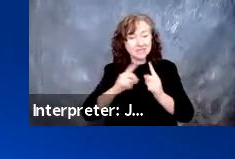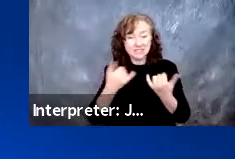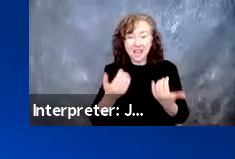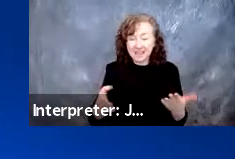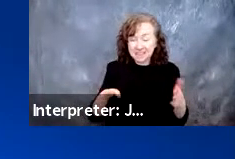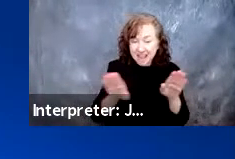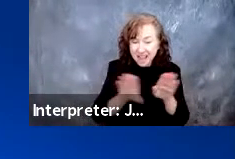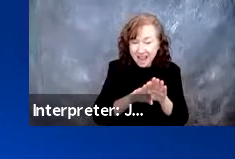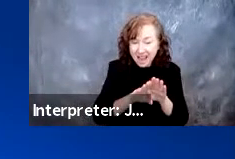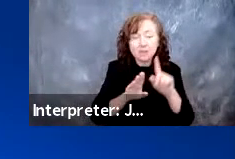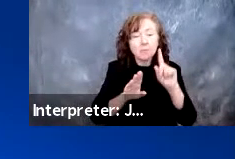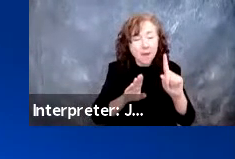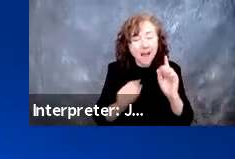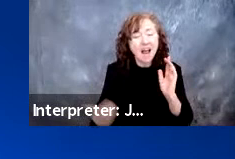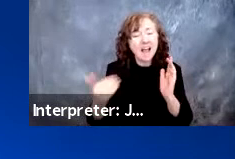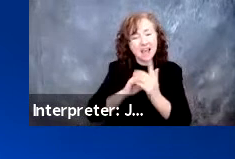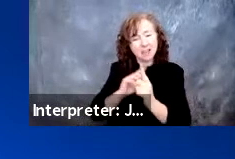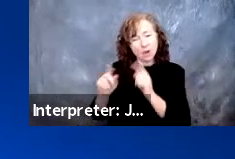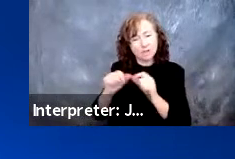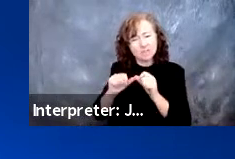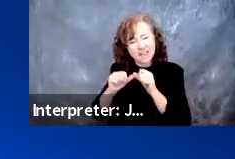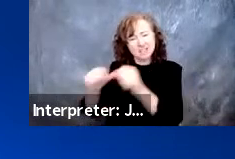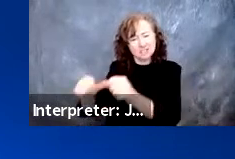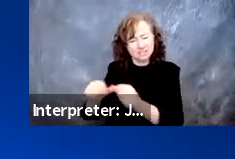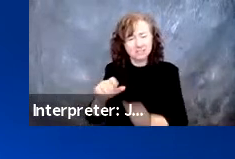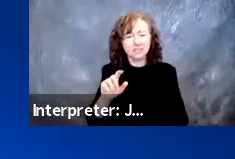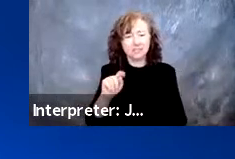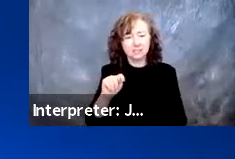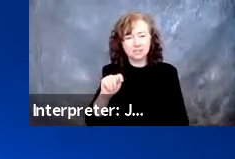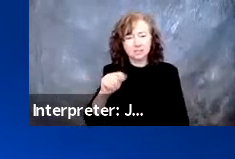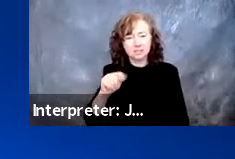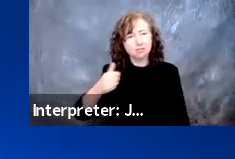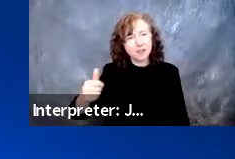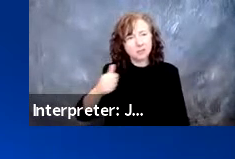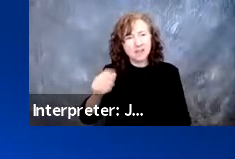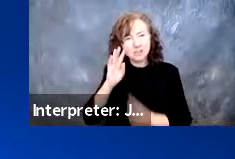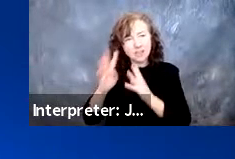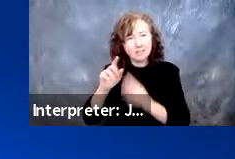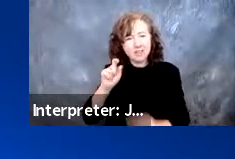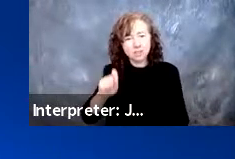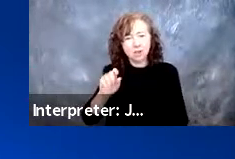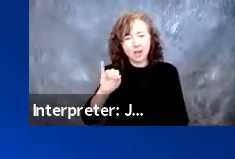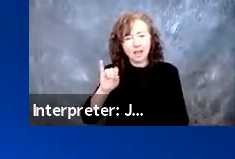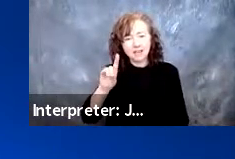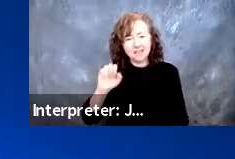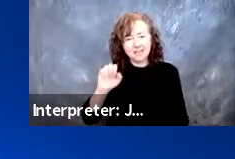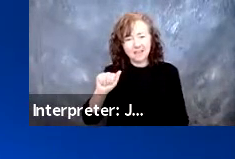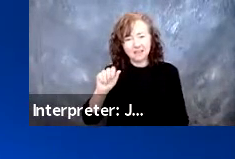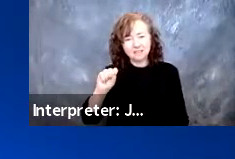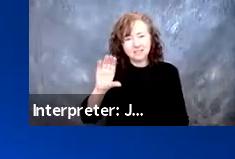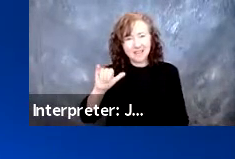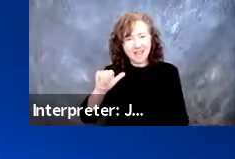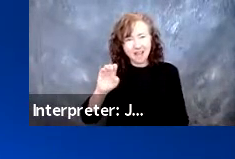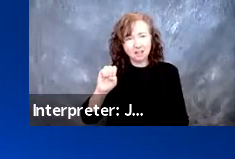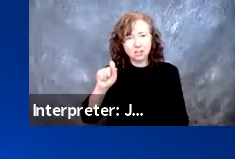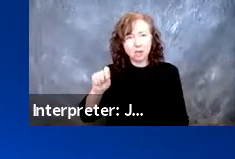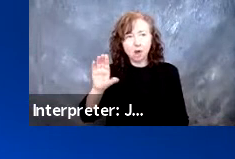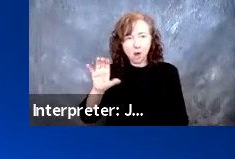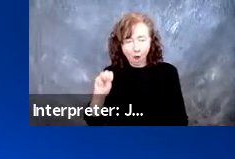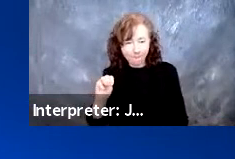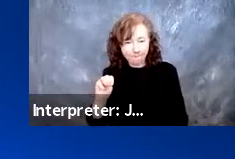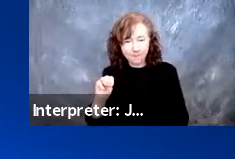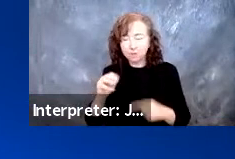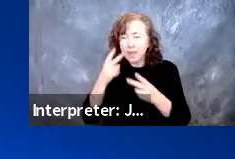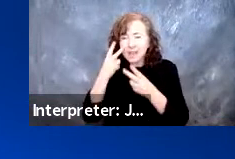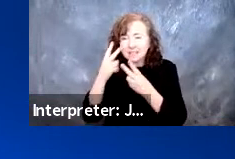conversation continues online at transportationinnovation.ideascale.com, where you can contribute ideas, comment on other people's